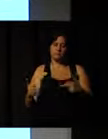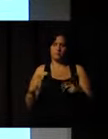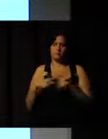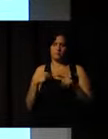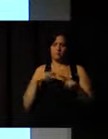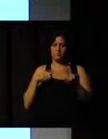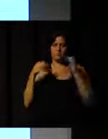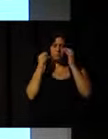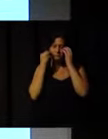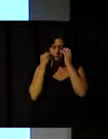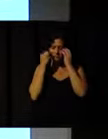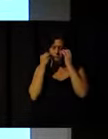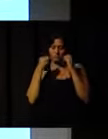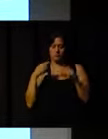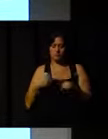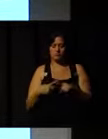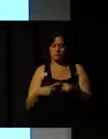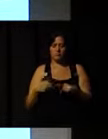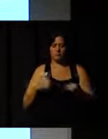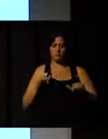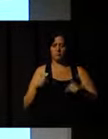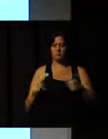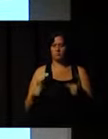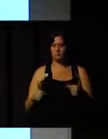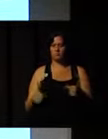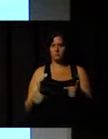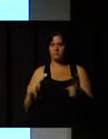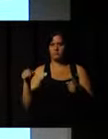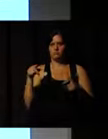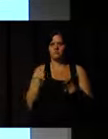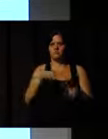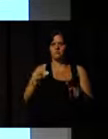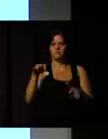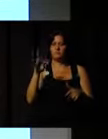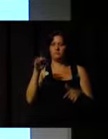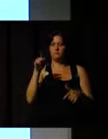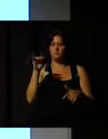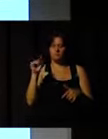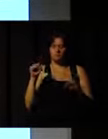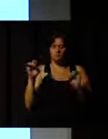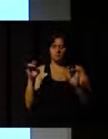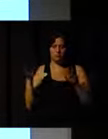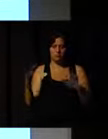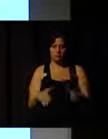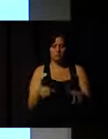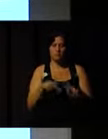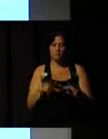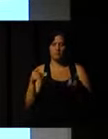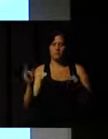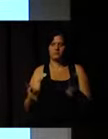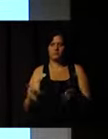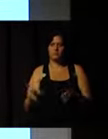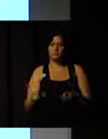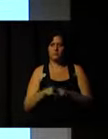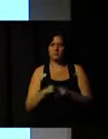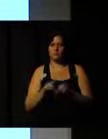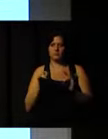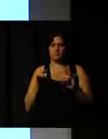Because, I have experience. Because, I'm working on these specific topics, on these specific fields.